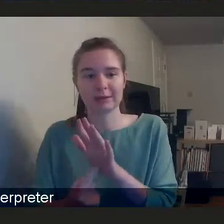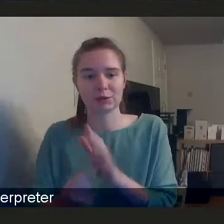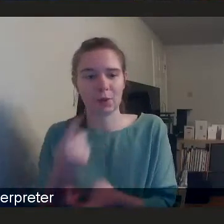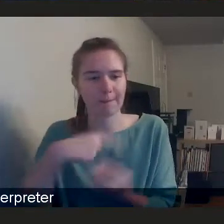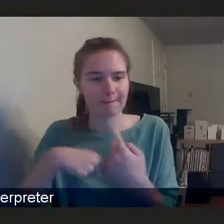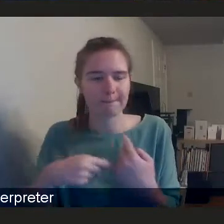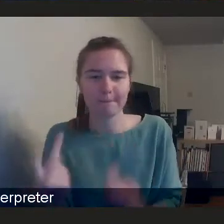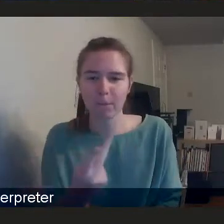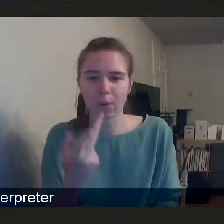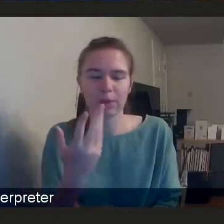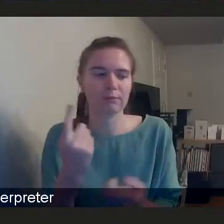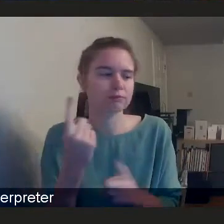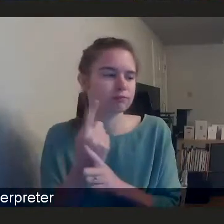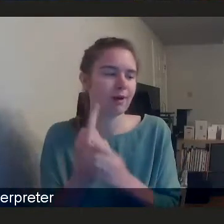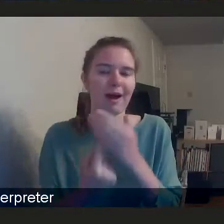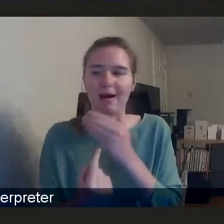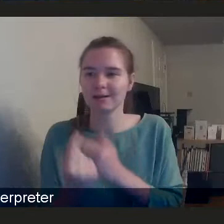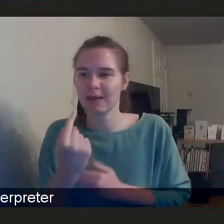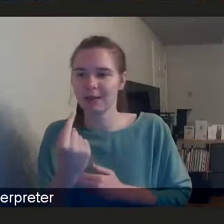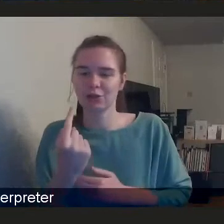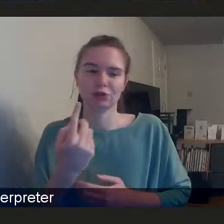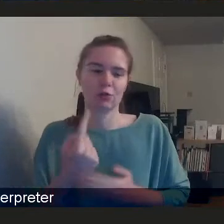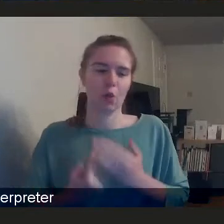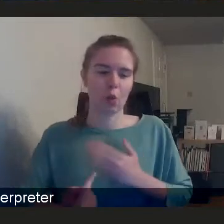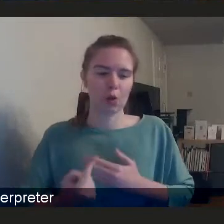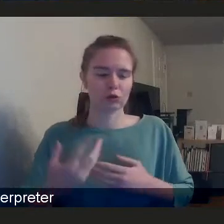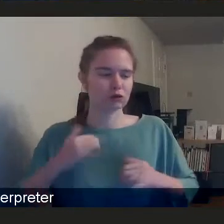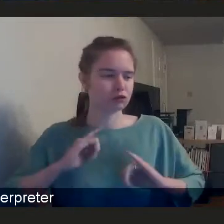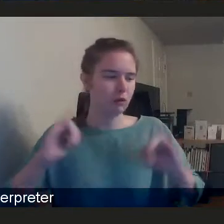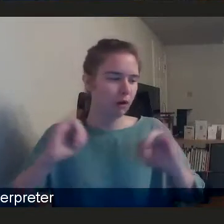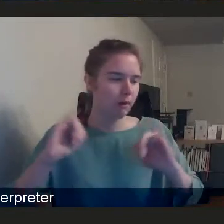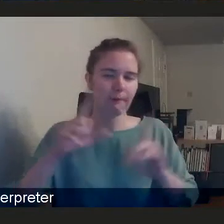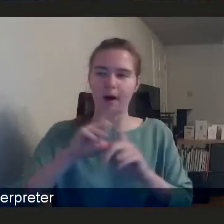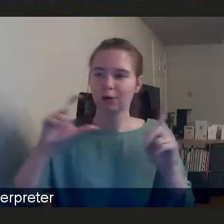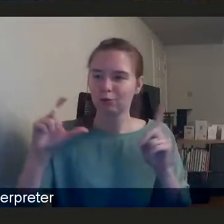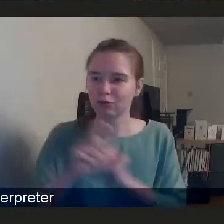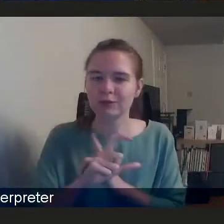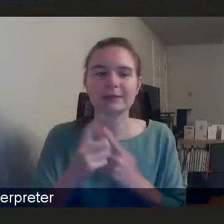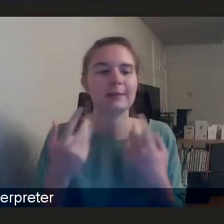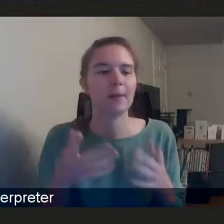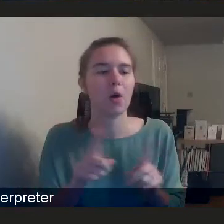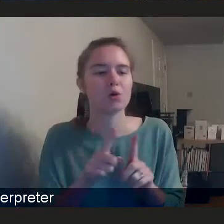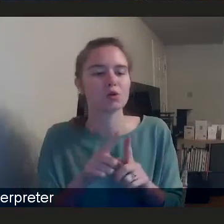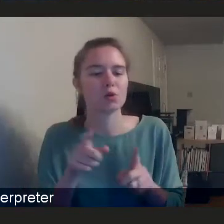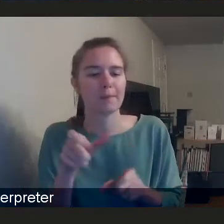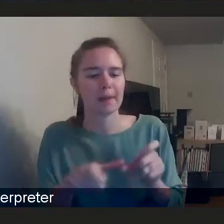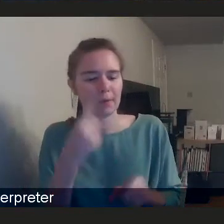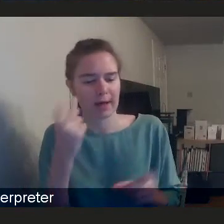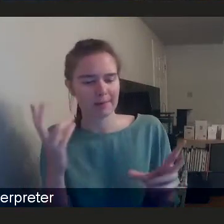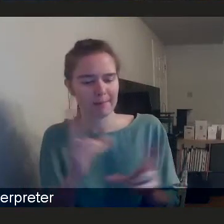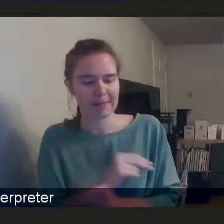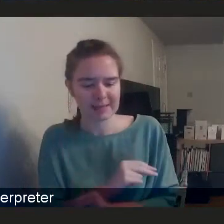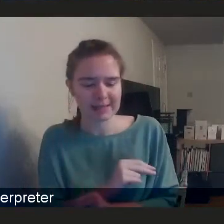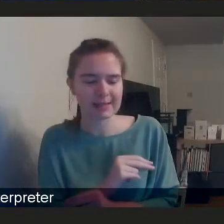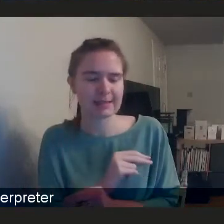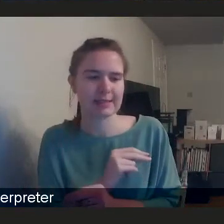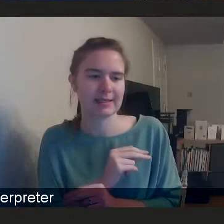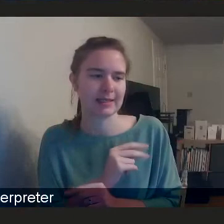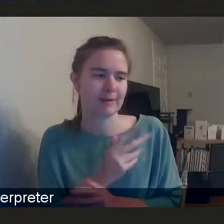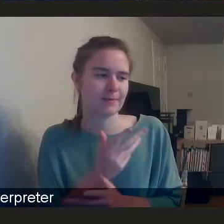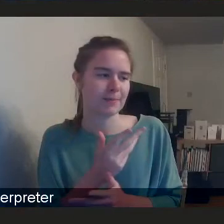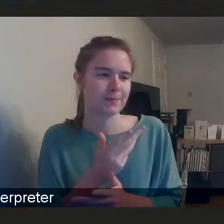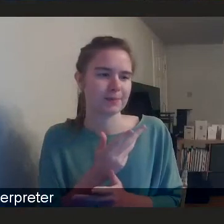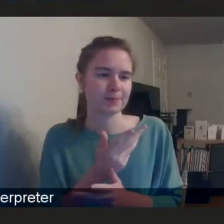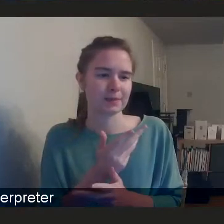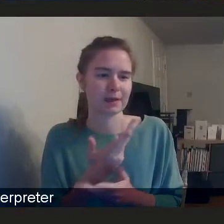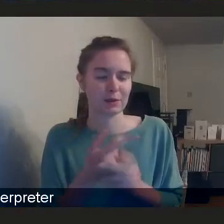and loneliness and trauma and community. But also there might be missing a lot of people that they wouldn't necessarily go